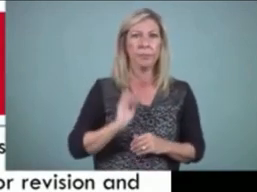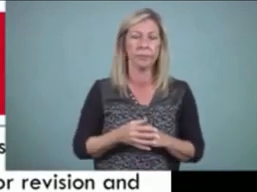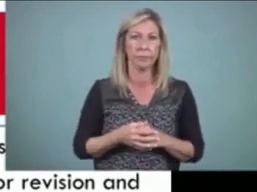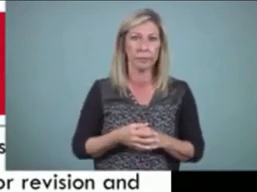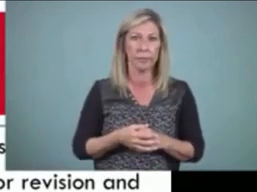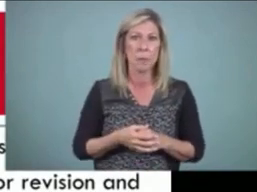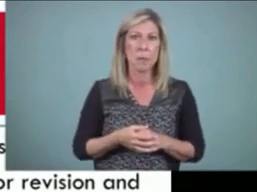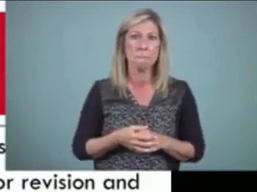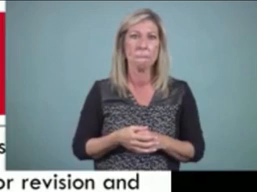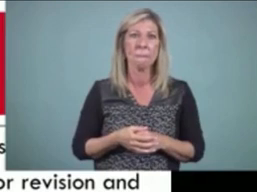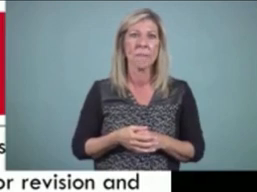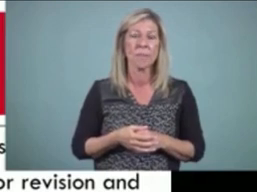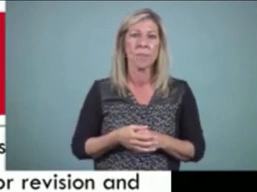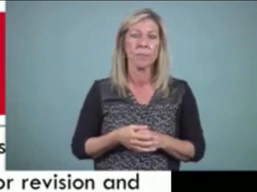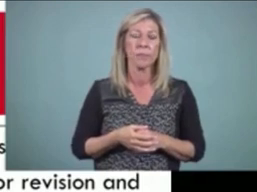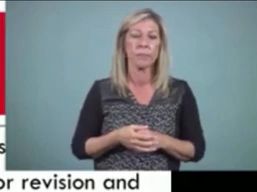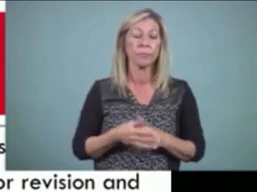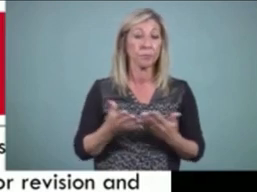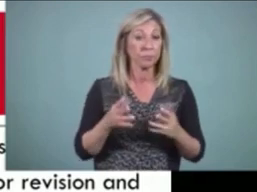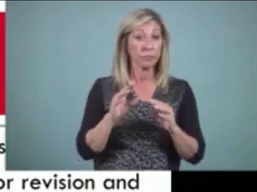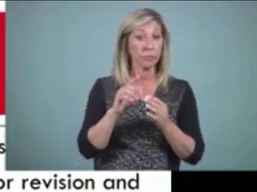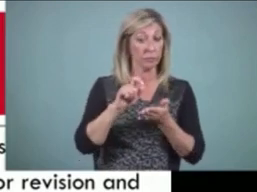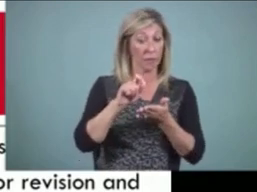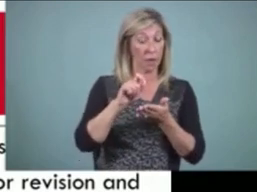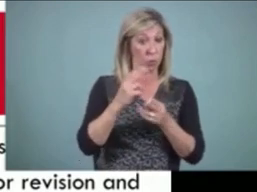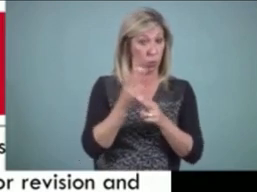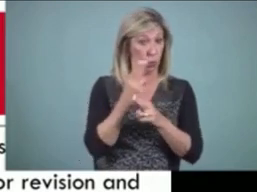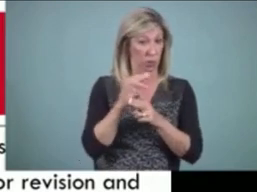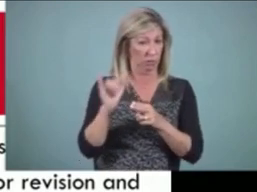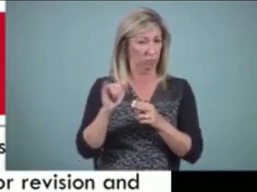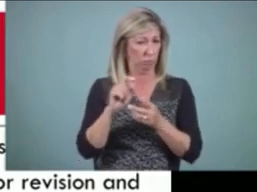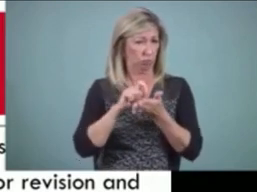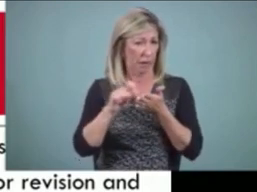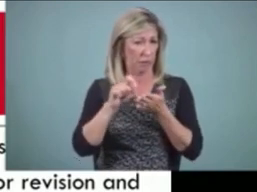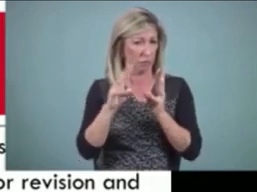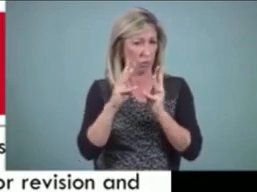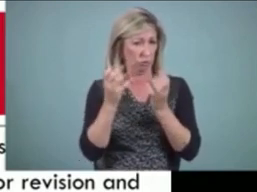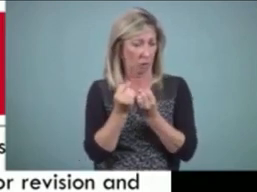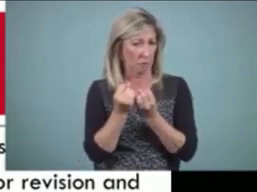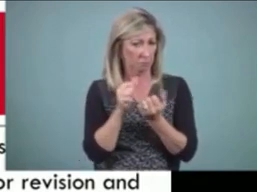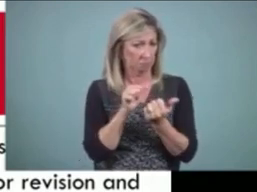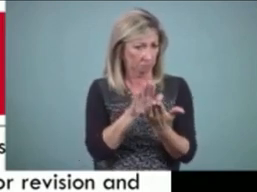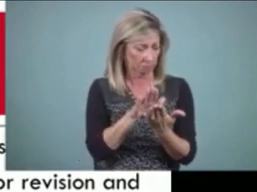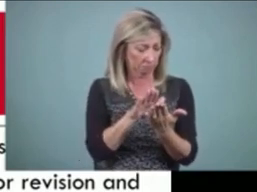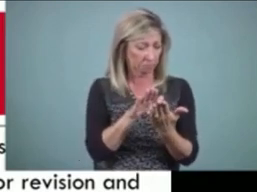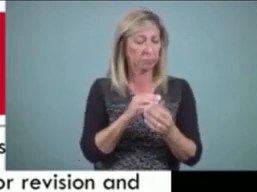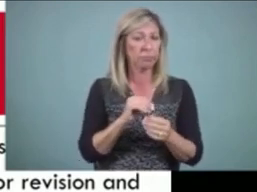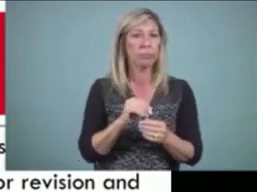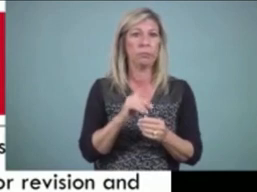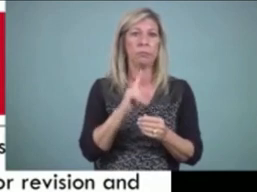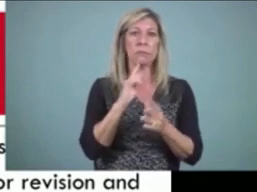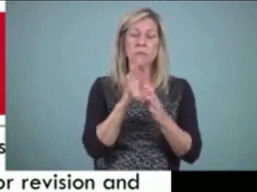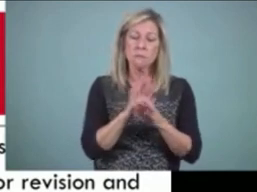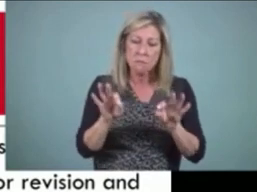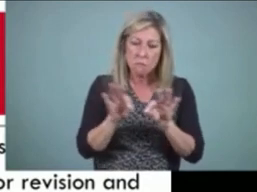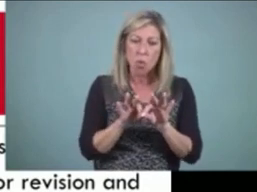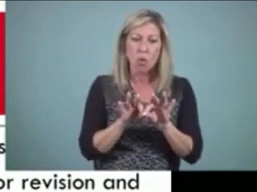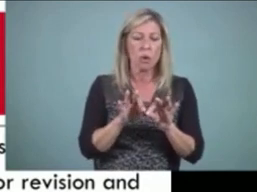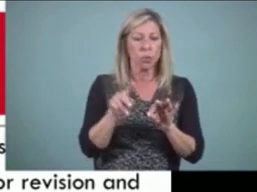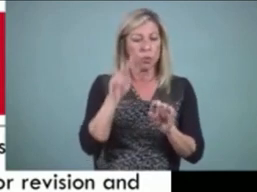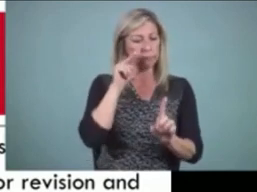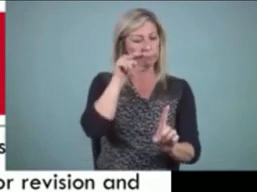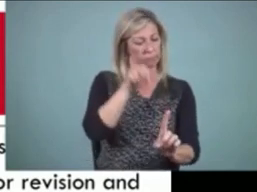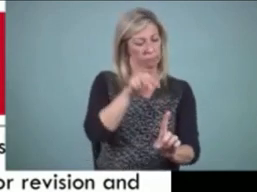So in a writer's workshop approach, we want to value not just the product, not so that it's spelled